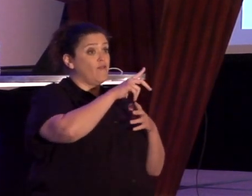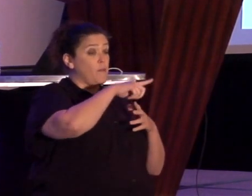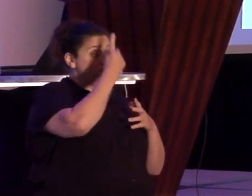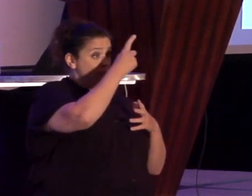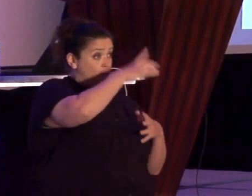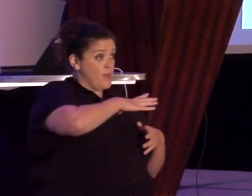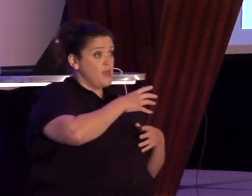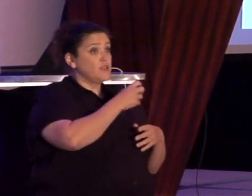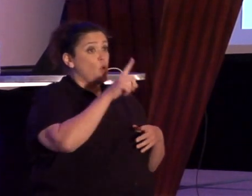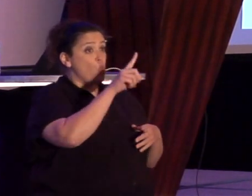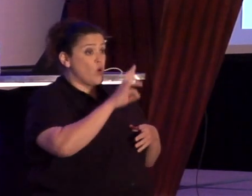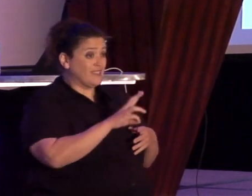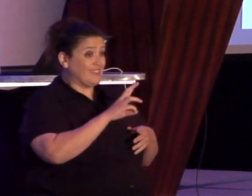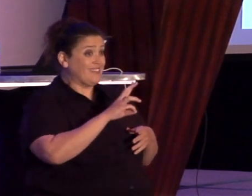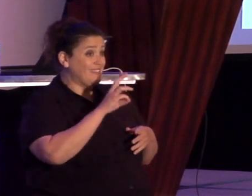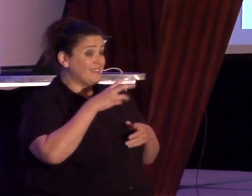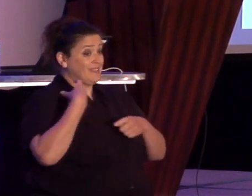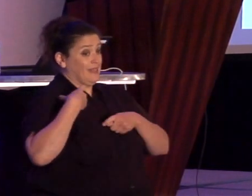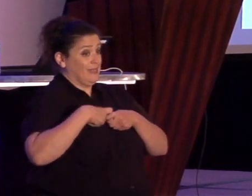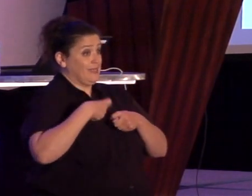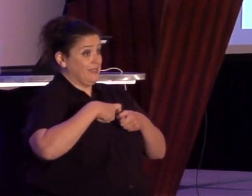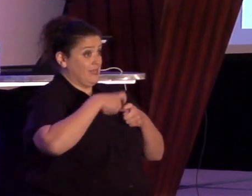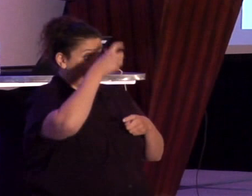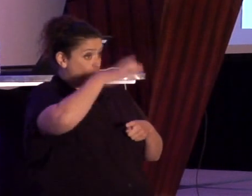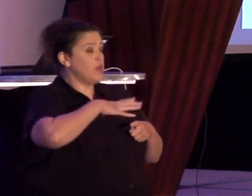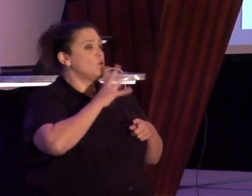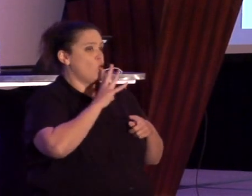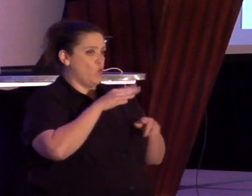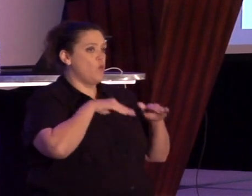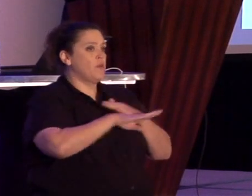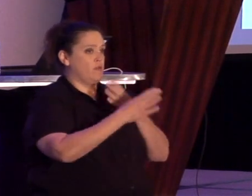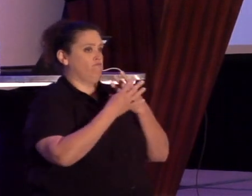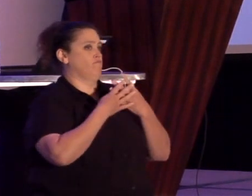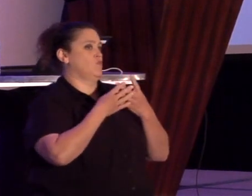males will be incarcerated in their lifetime.